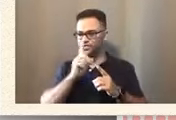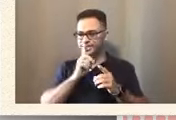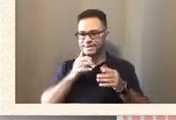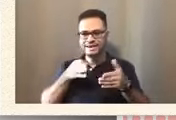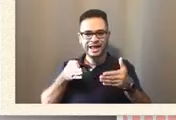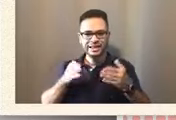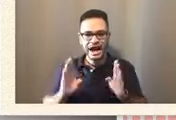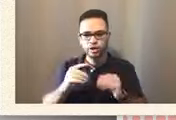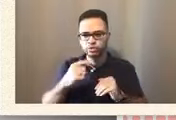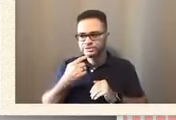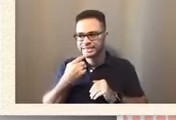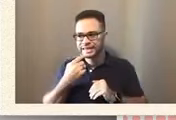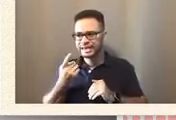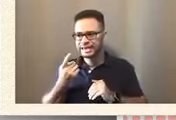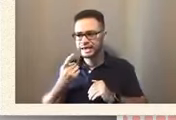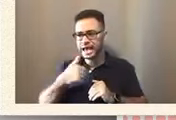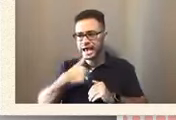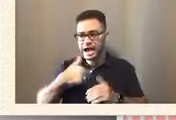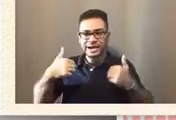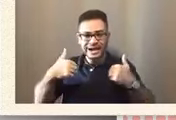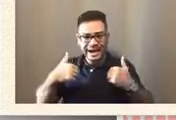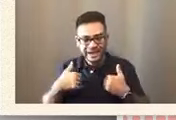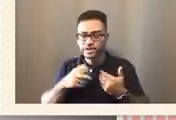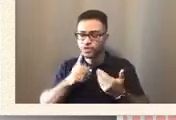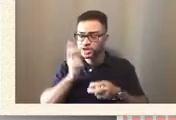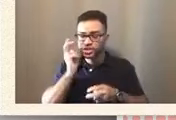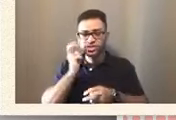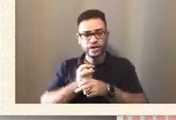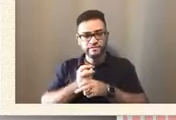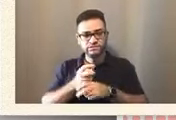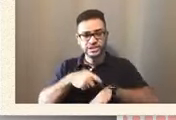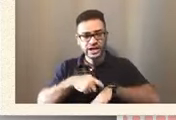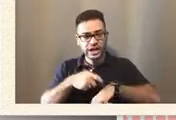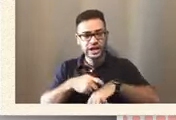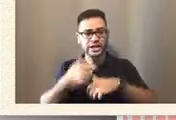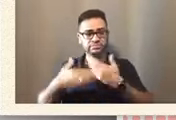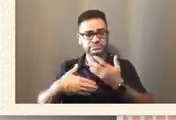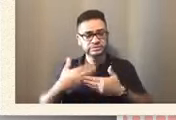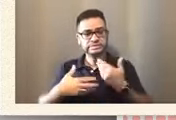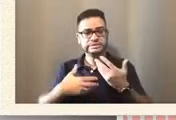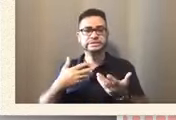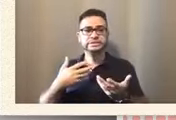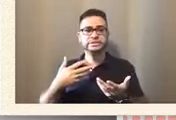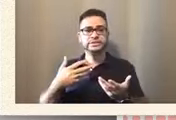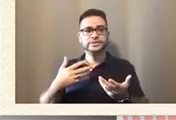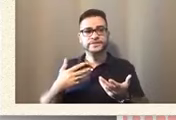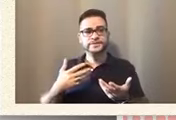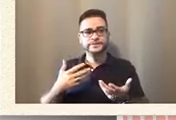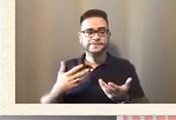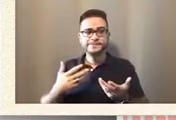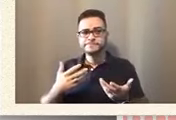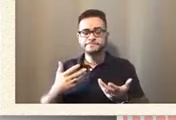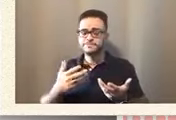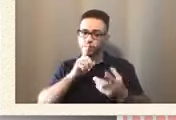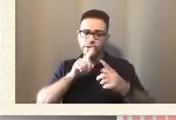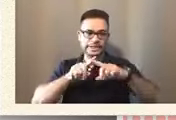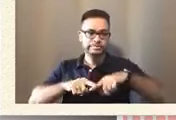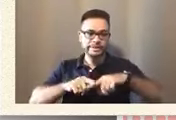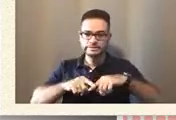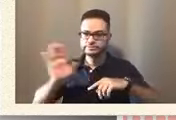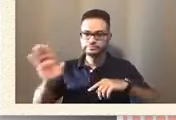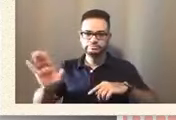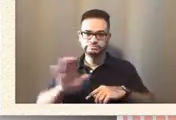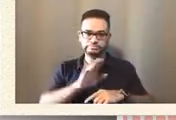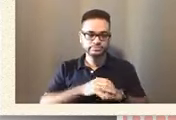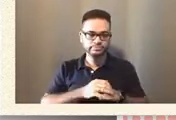I'm having a very difficult time. It just depends. So needless